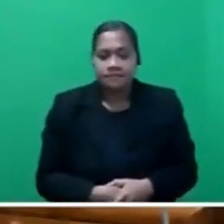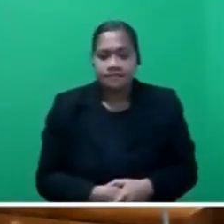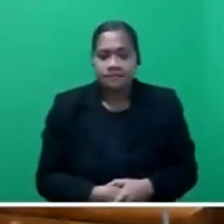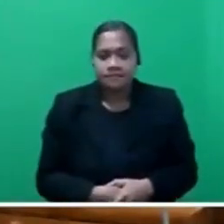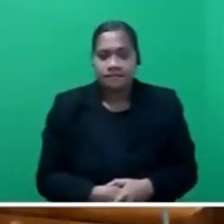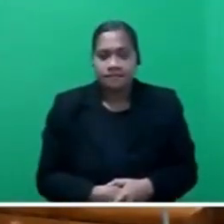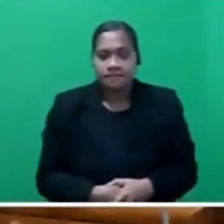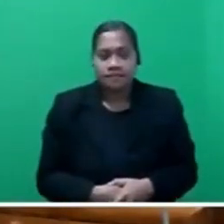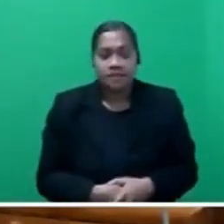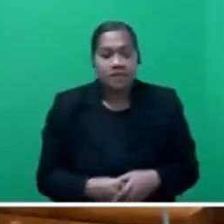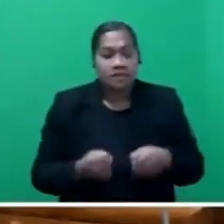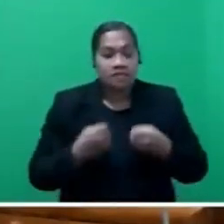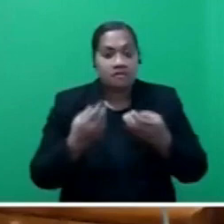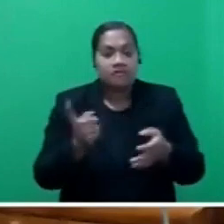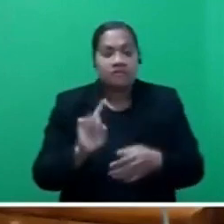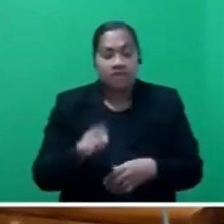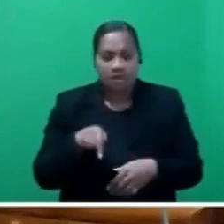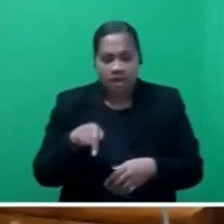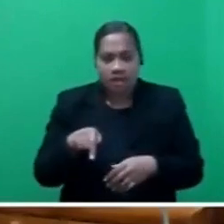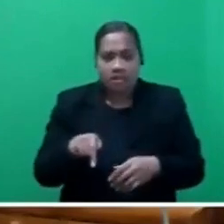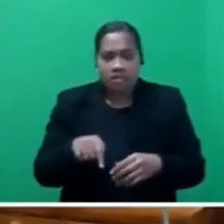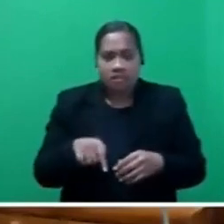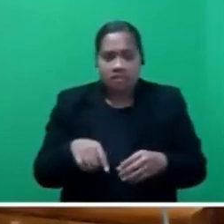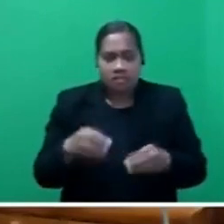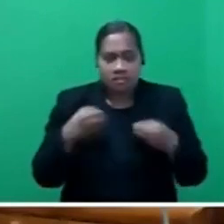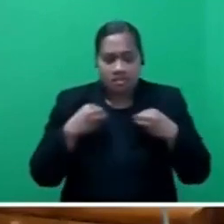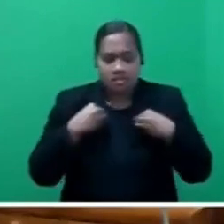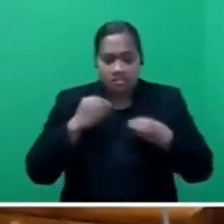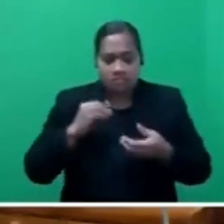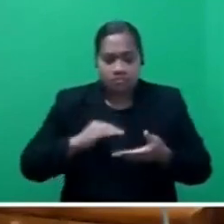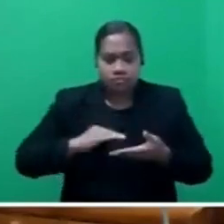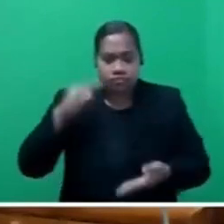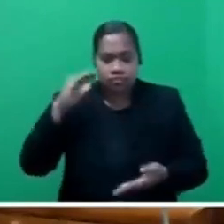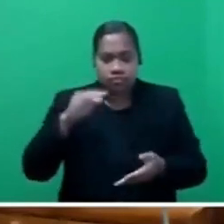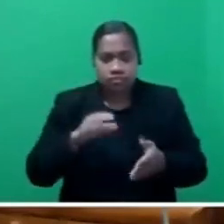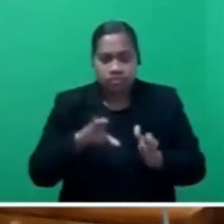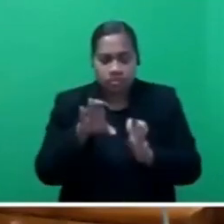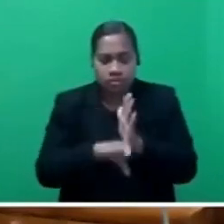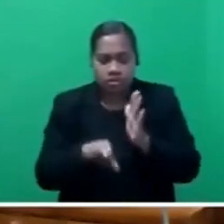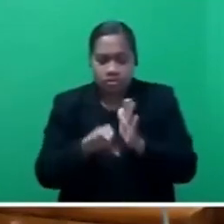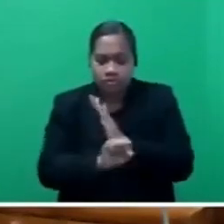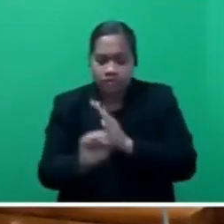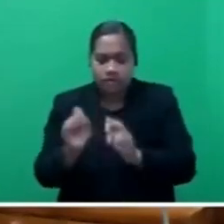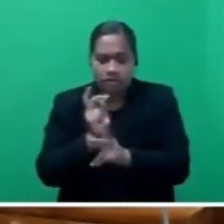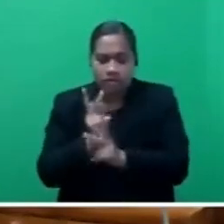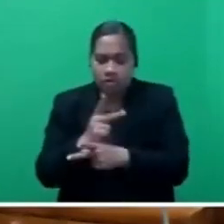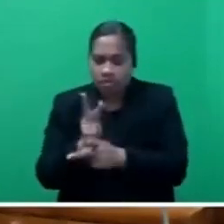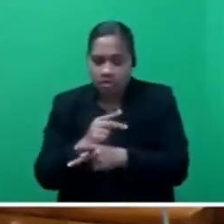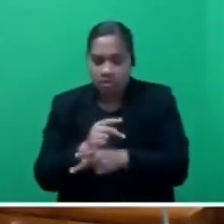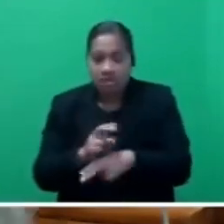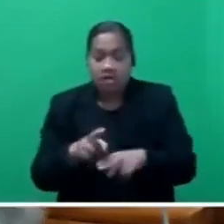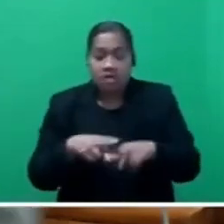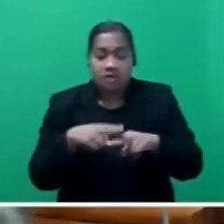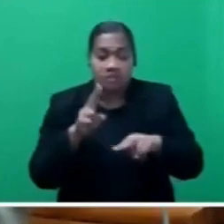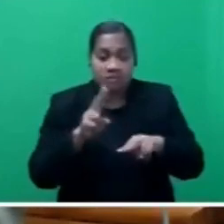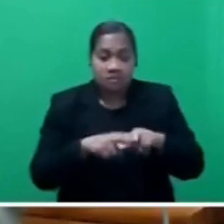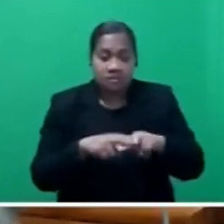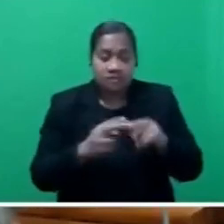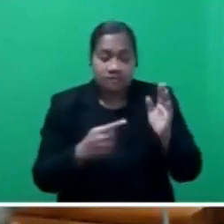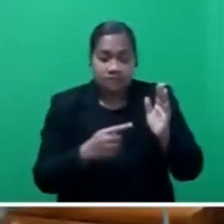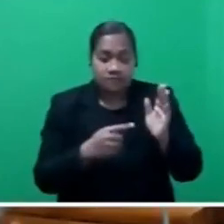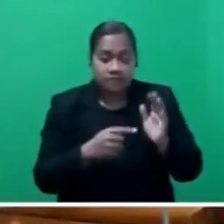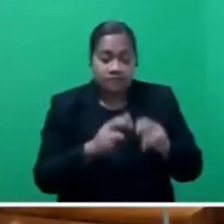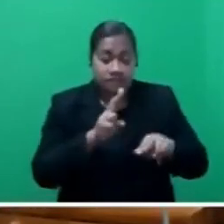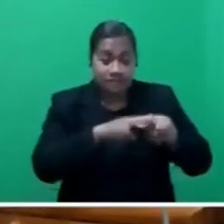entities have increased the prices of their products? The Fijian Competition and Consumer Commission, FCCC,